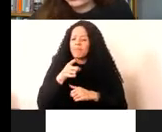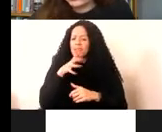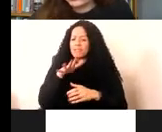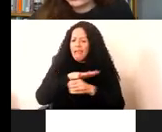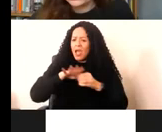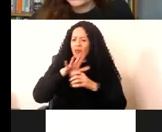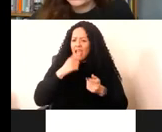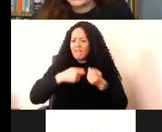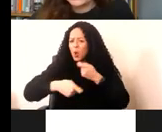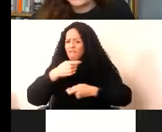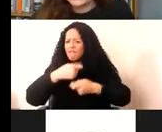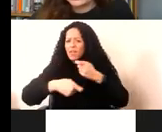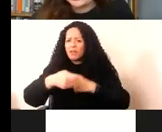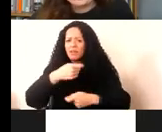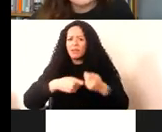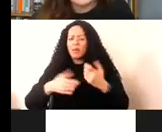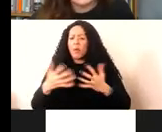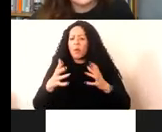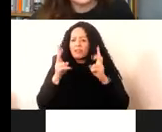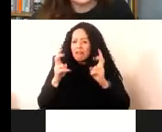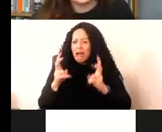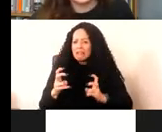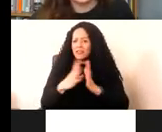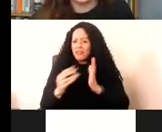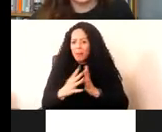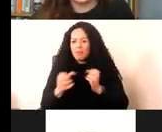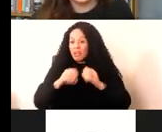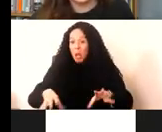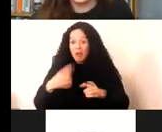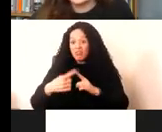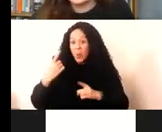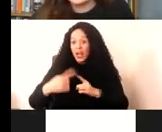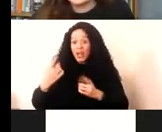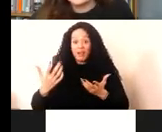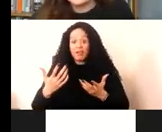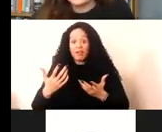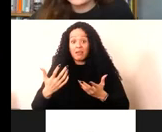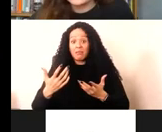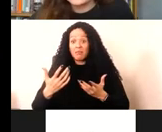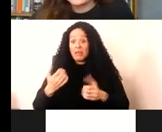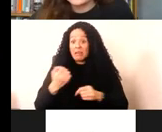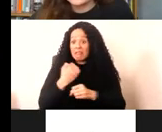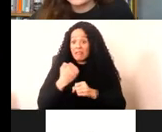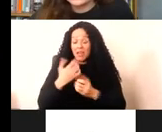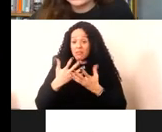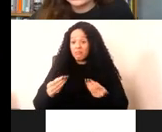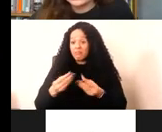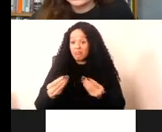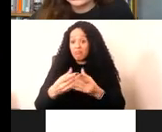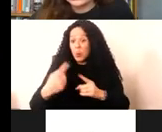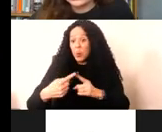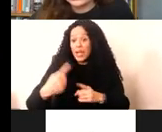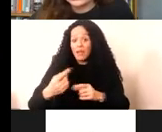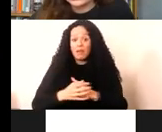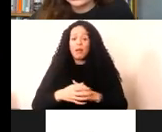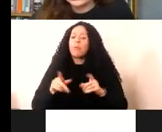titles and examples are being lost very quickly and constantly, but also a very kind of